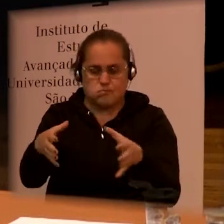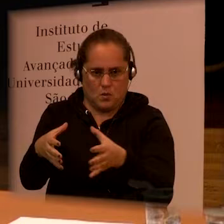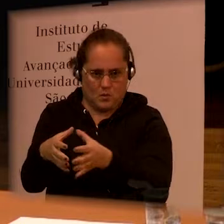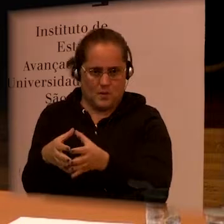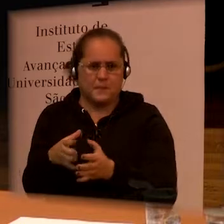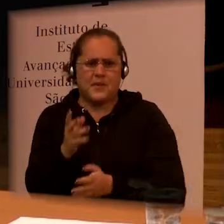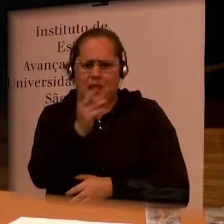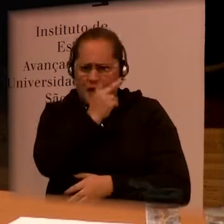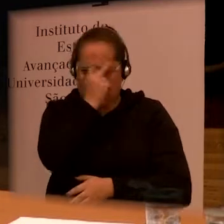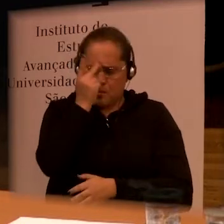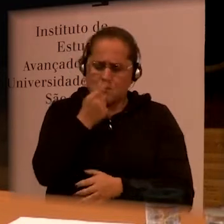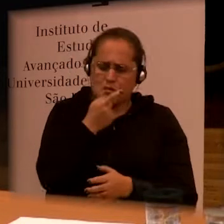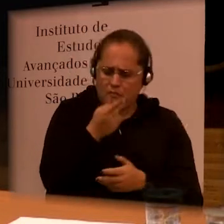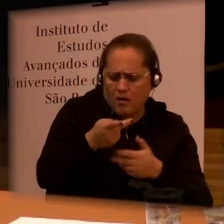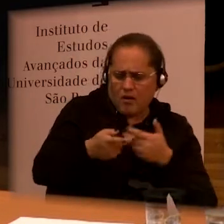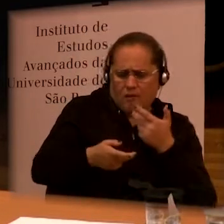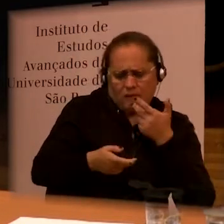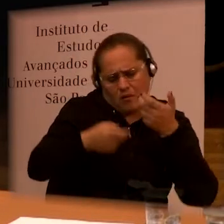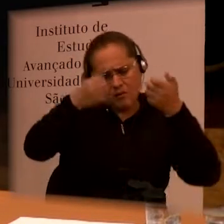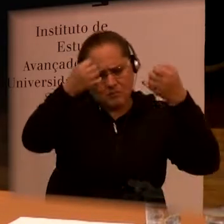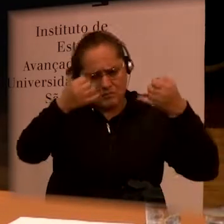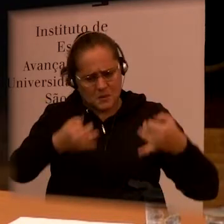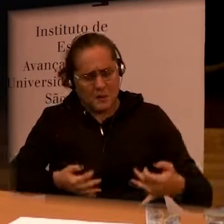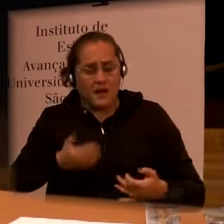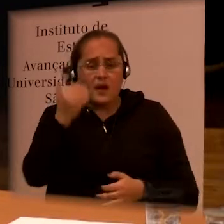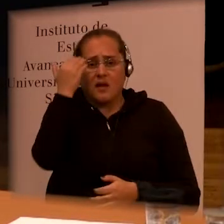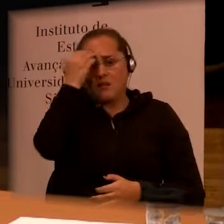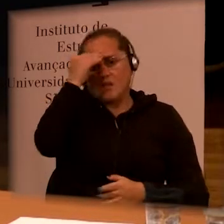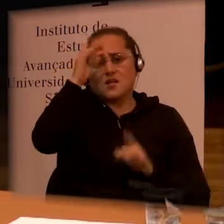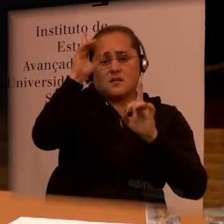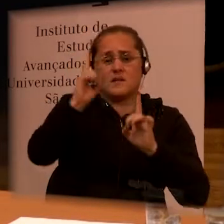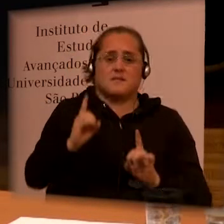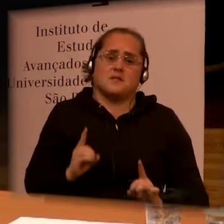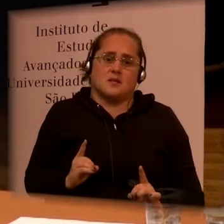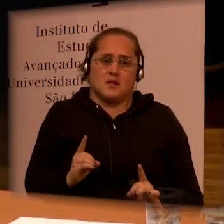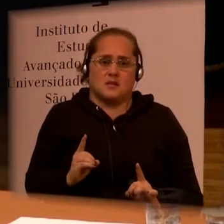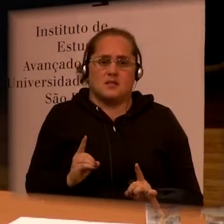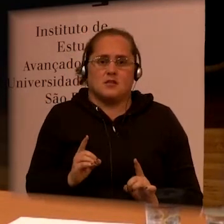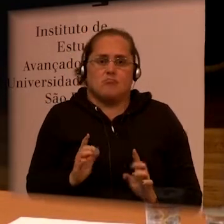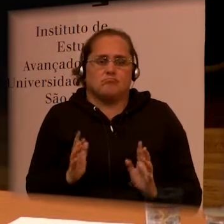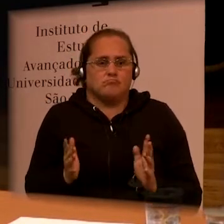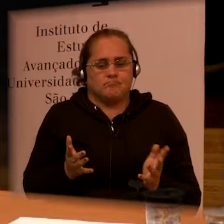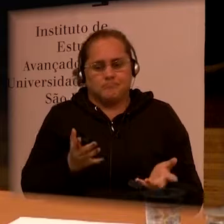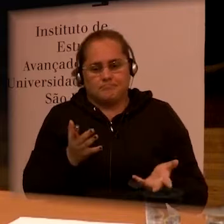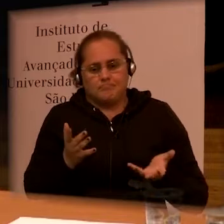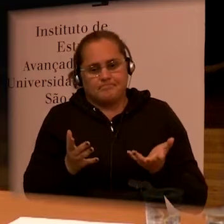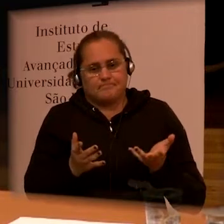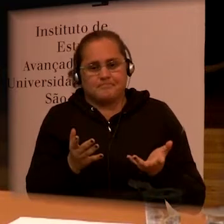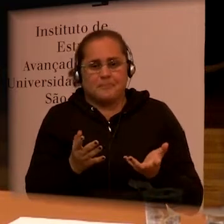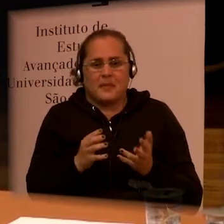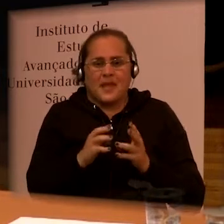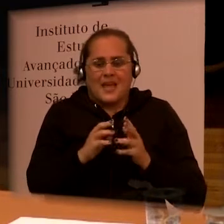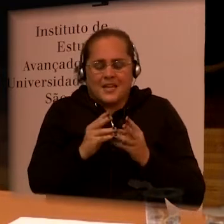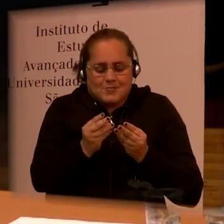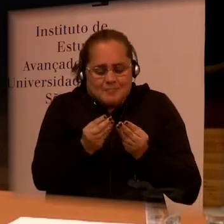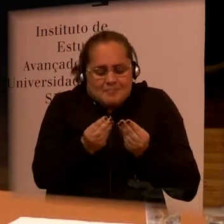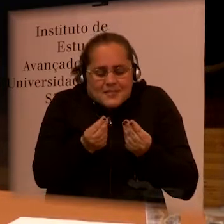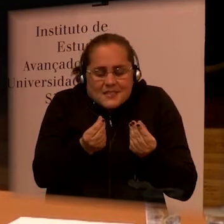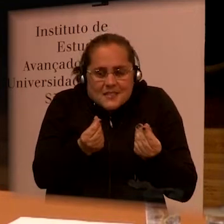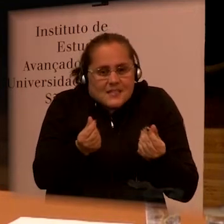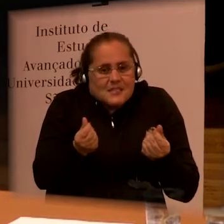understanding disability is very sensitive very nuanced very accepting